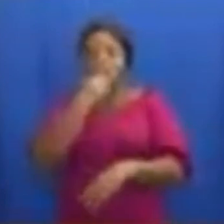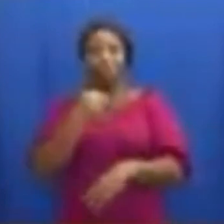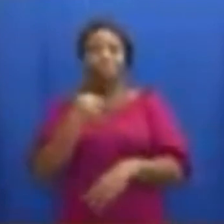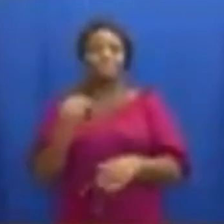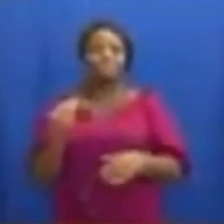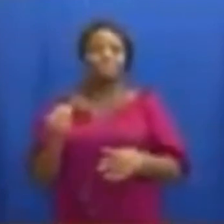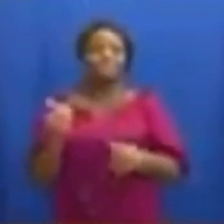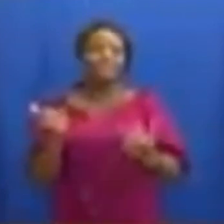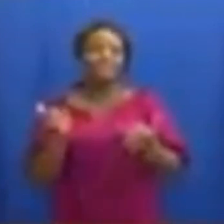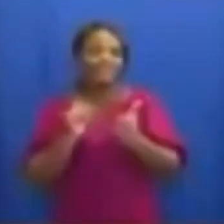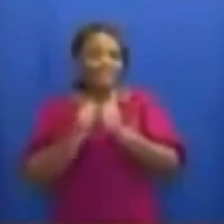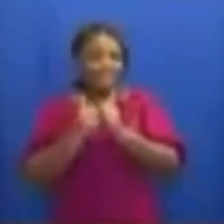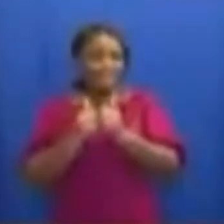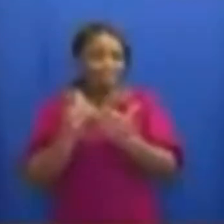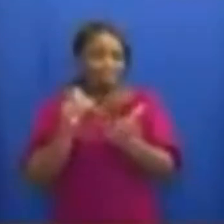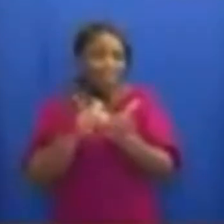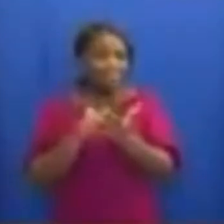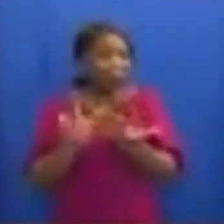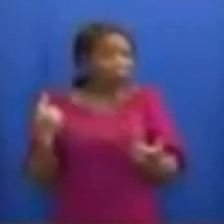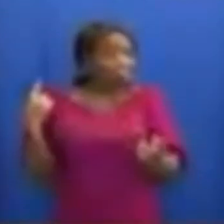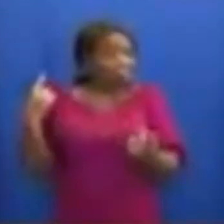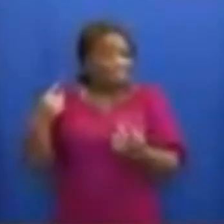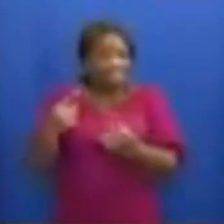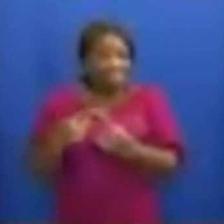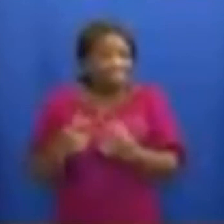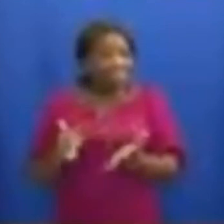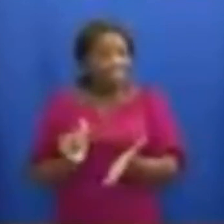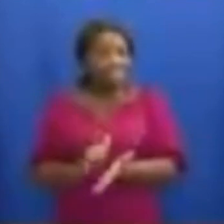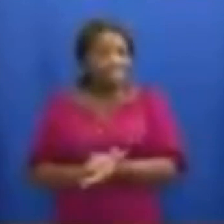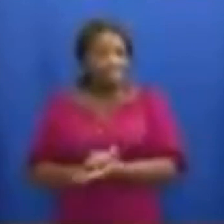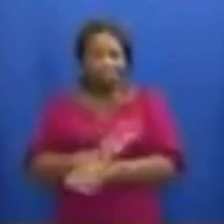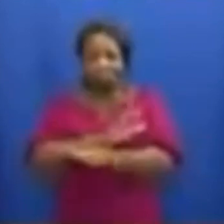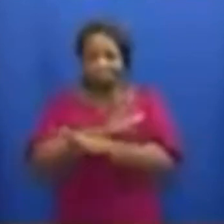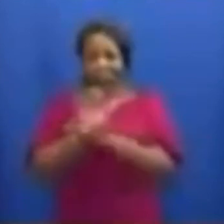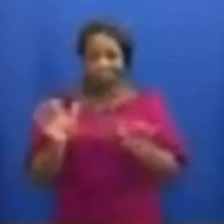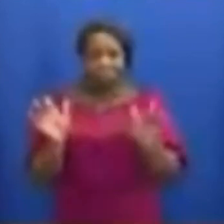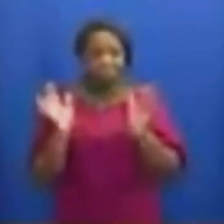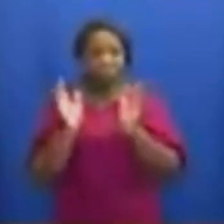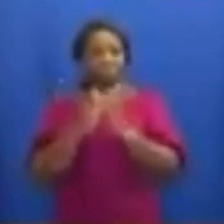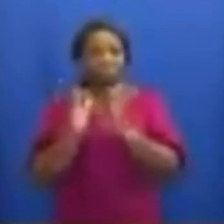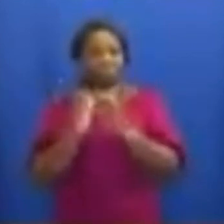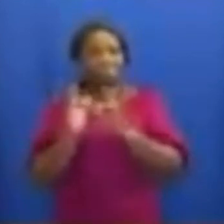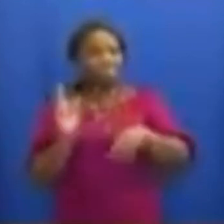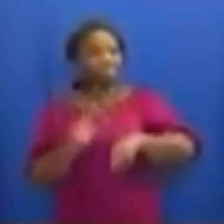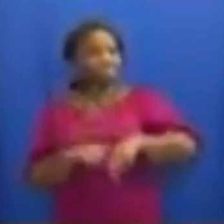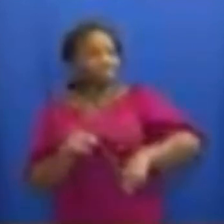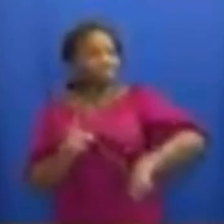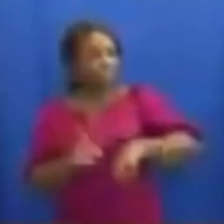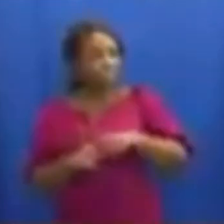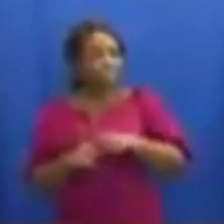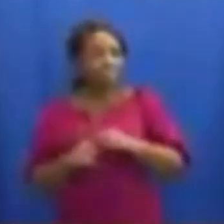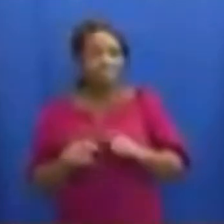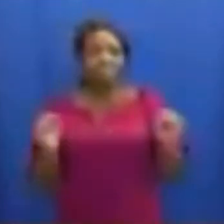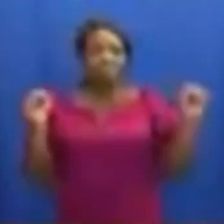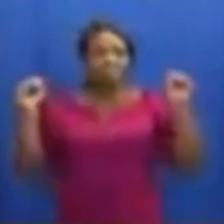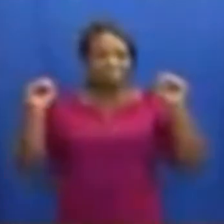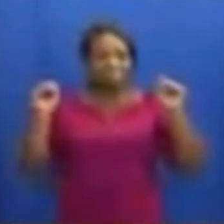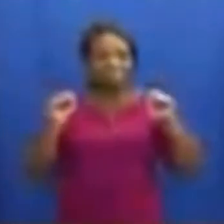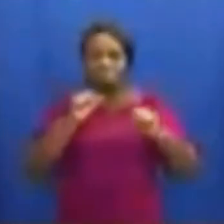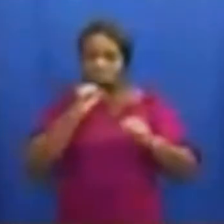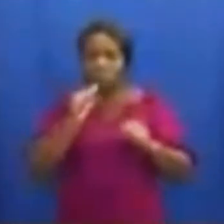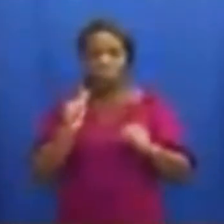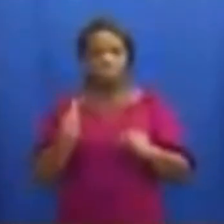again. Until then, non-contact sports are the only sporting events permitted to take place.